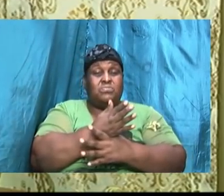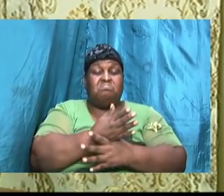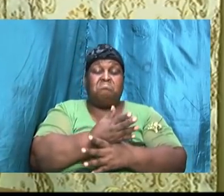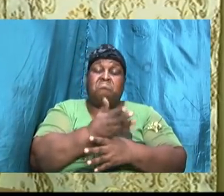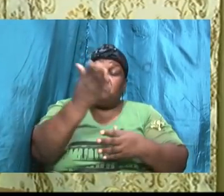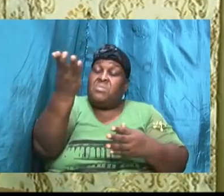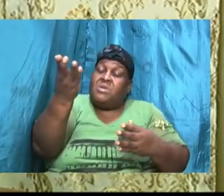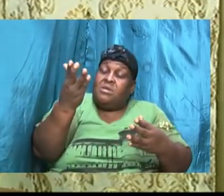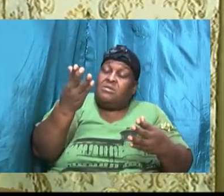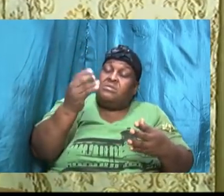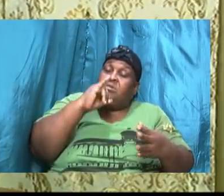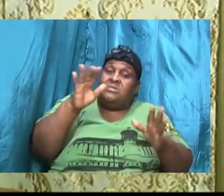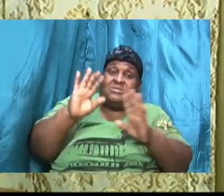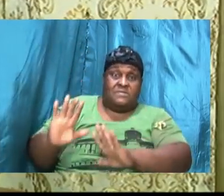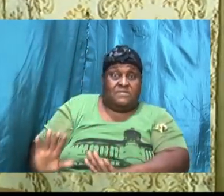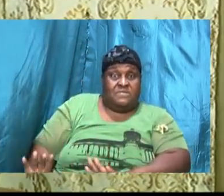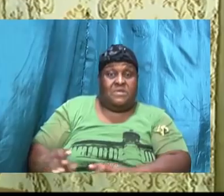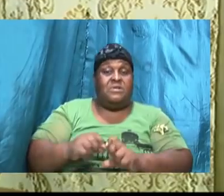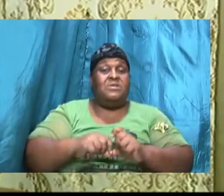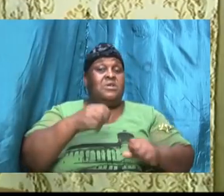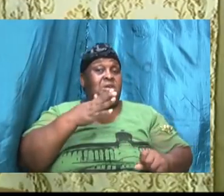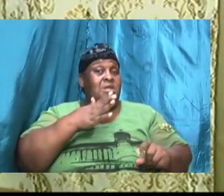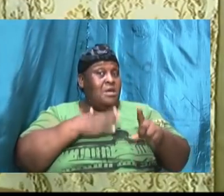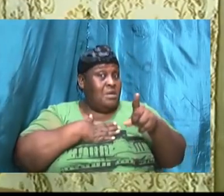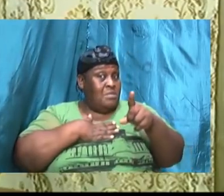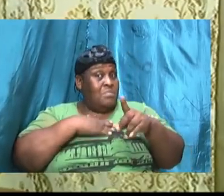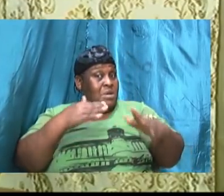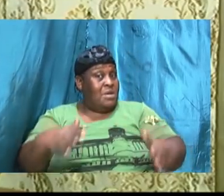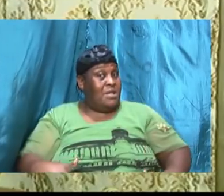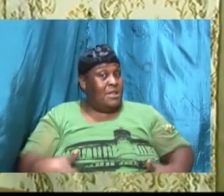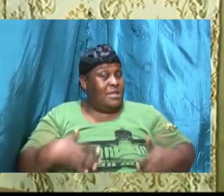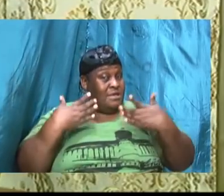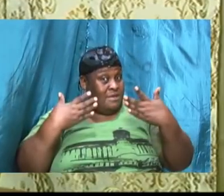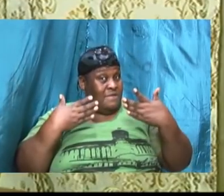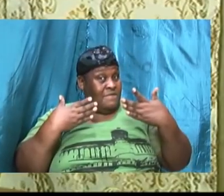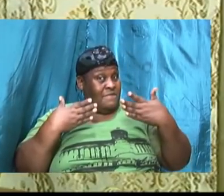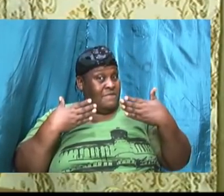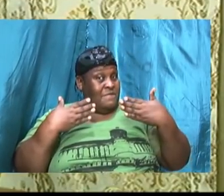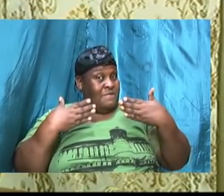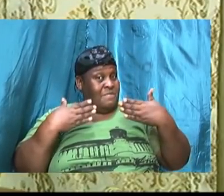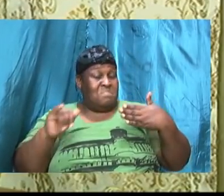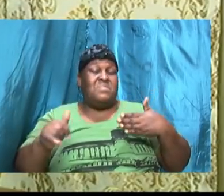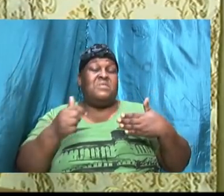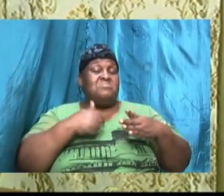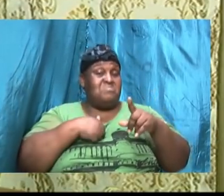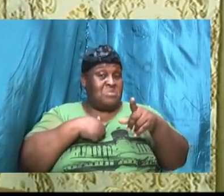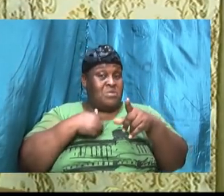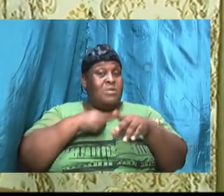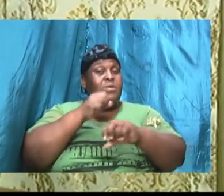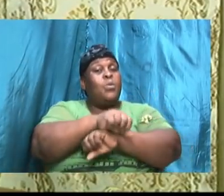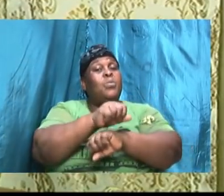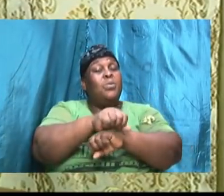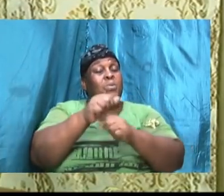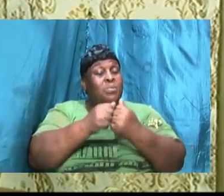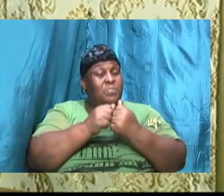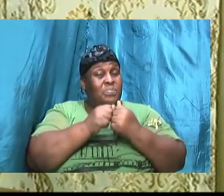in my life, there is a fear that I operate with and this fear